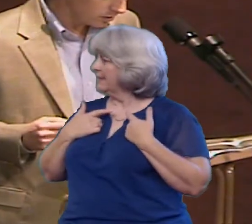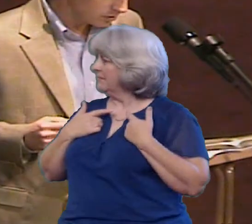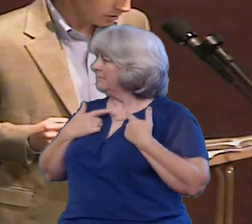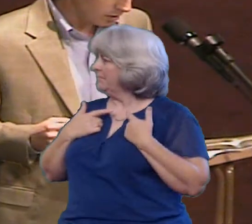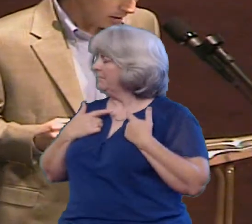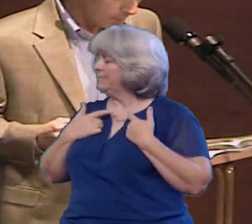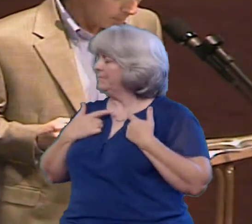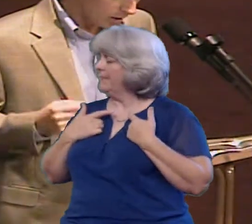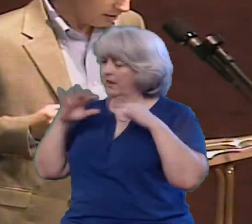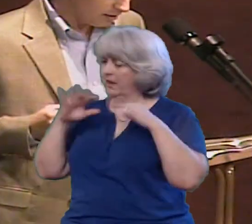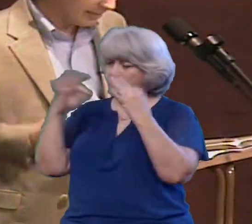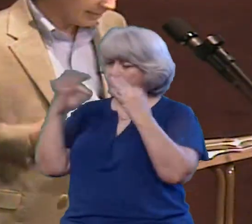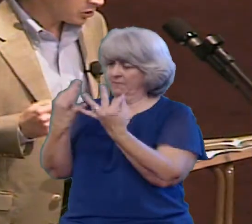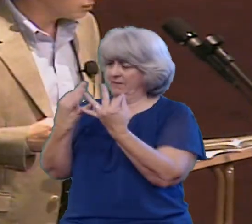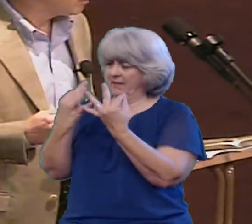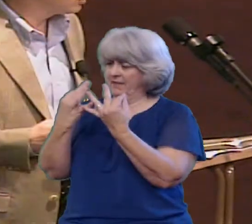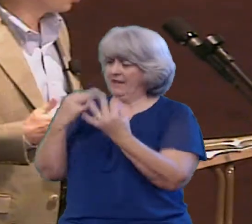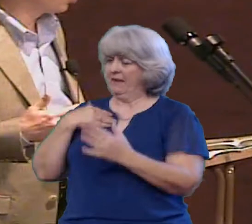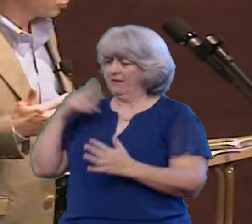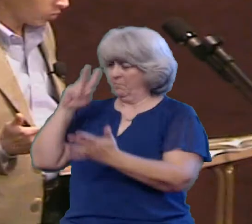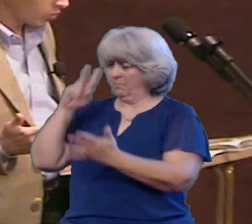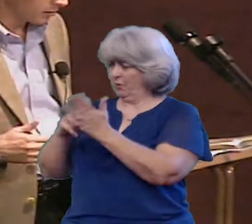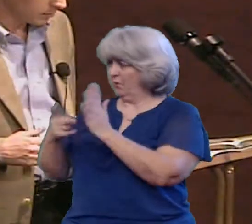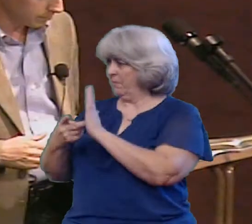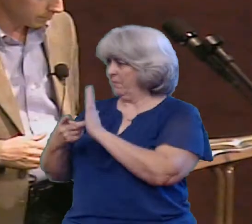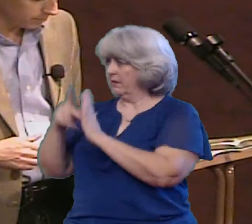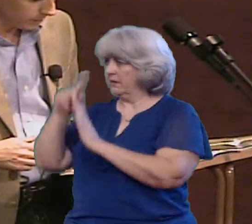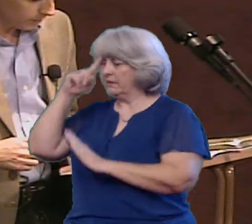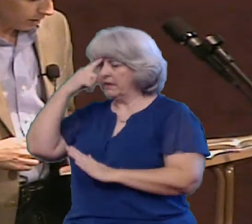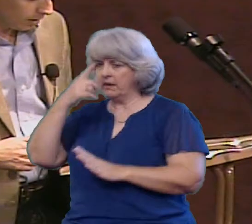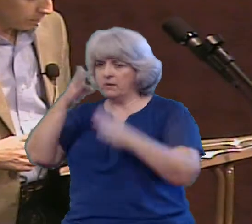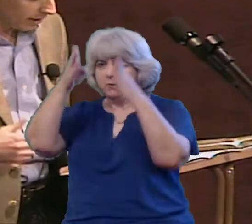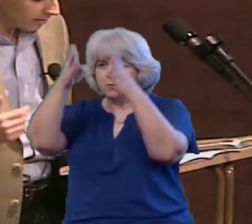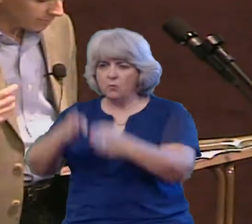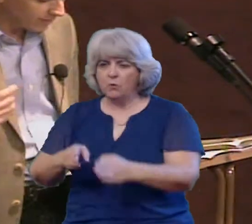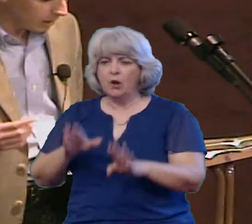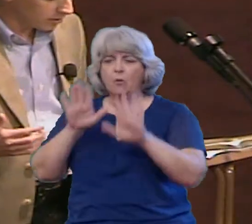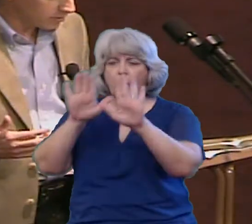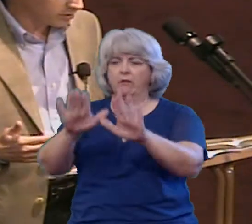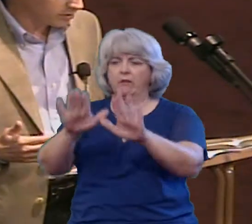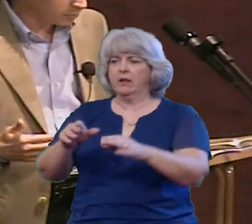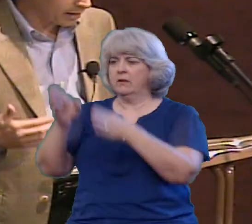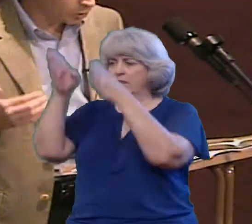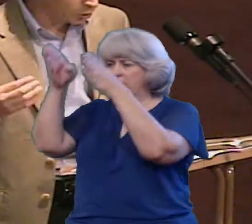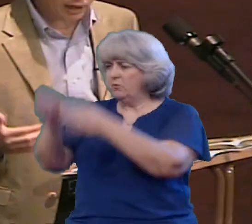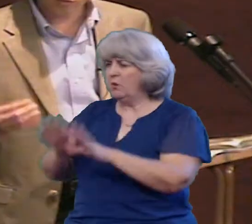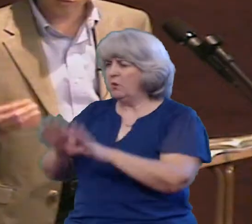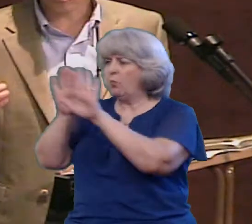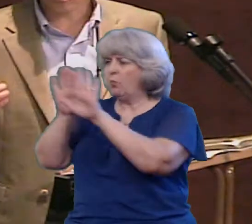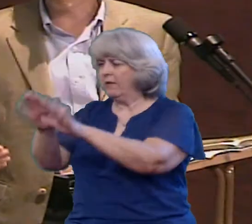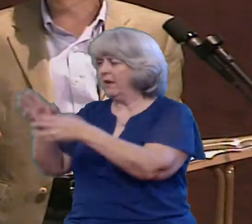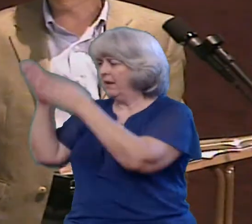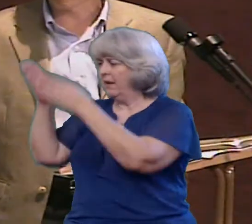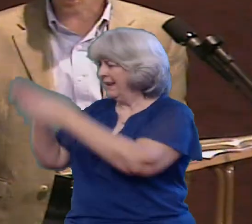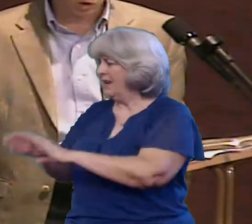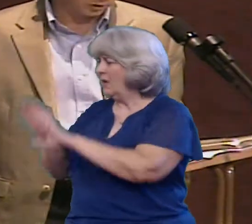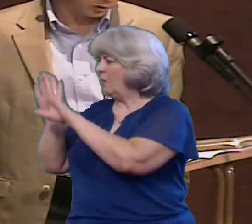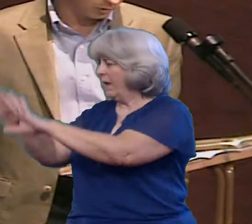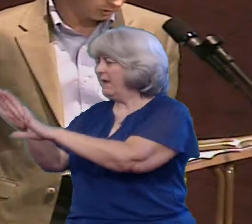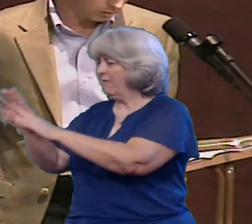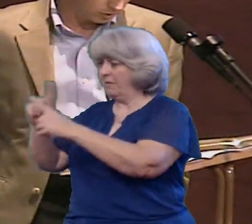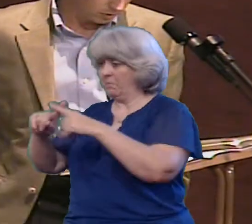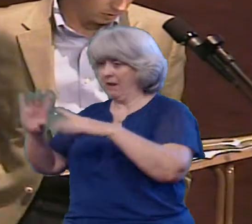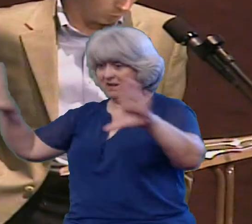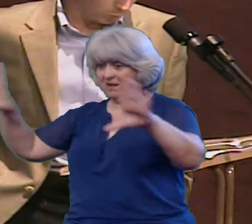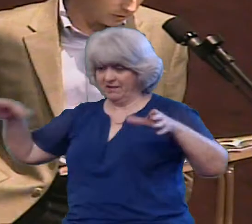families Believe each individual is great But as a family system They are greater than the sum of their parts